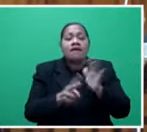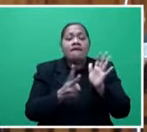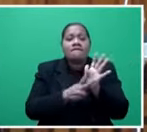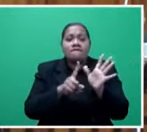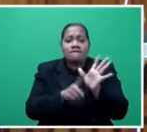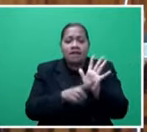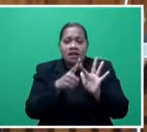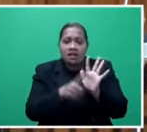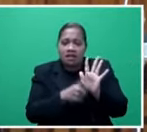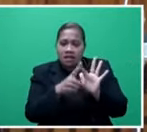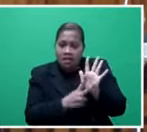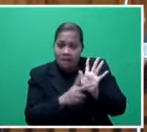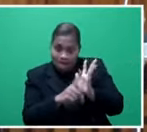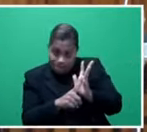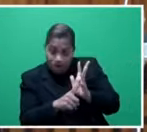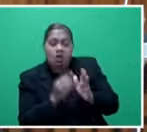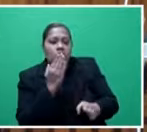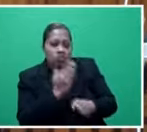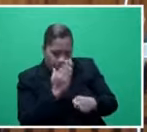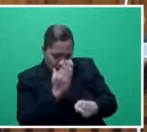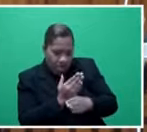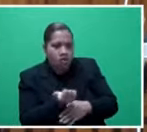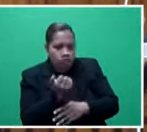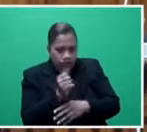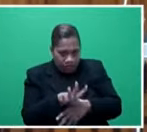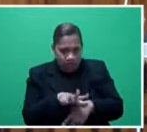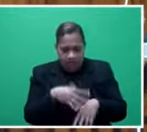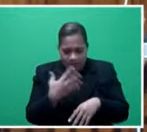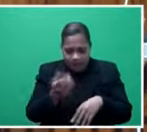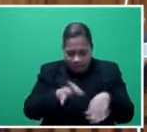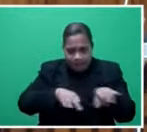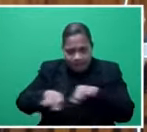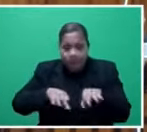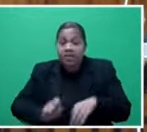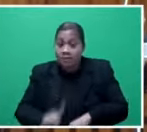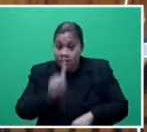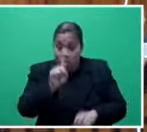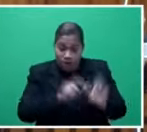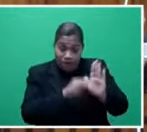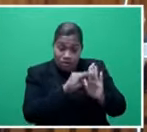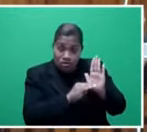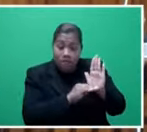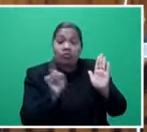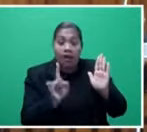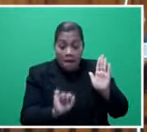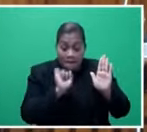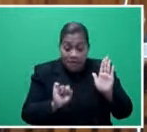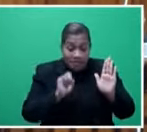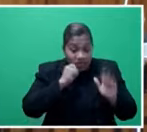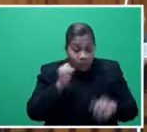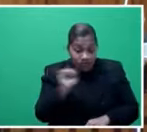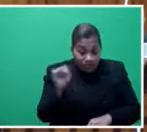Work has already been tendered out. One of the requirements, as we are talking to LTA, one of the requirements will be that the buses that will run in this area will be